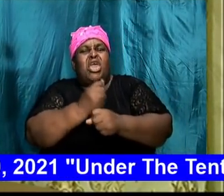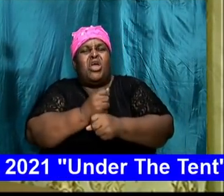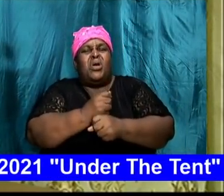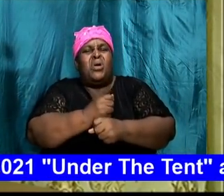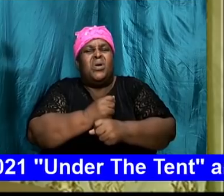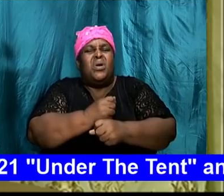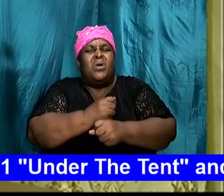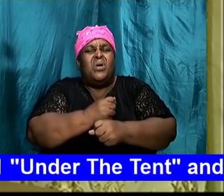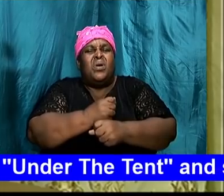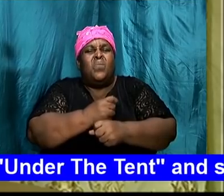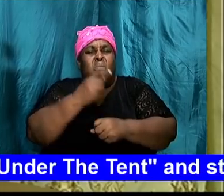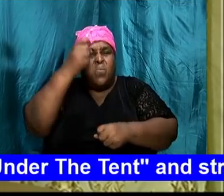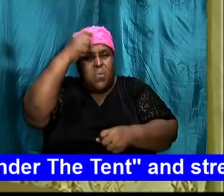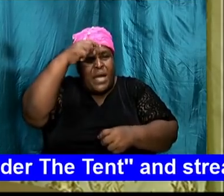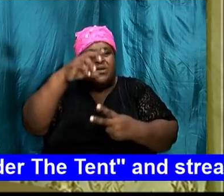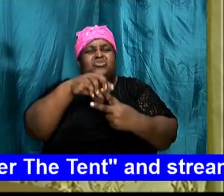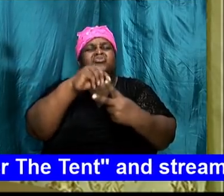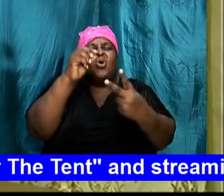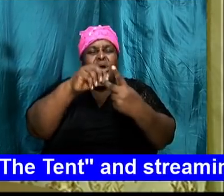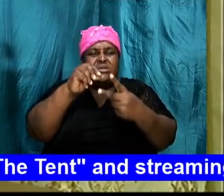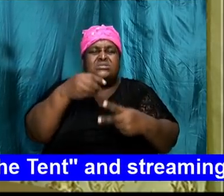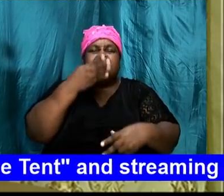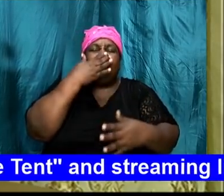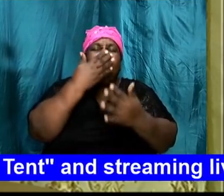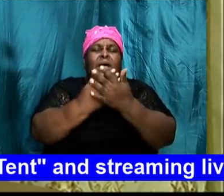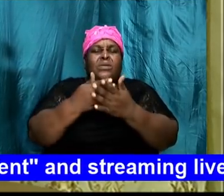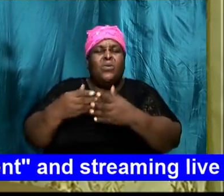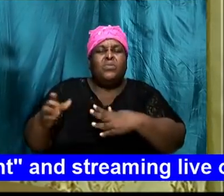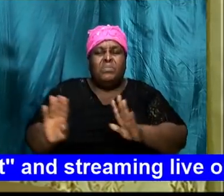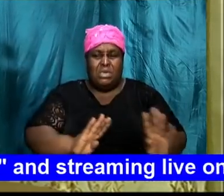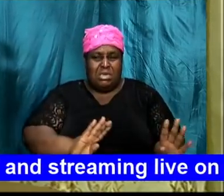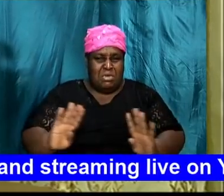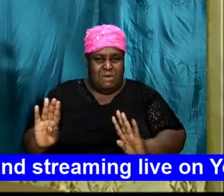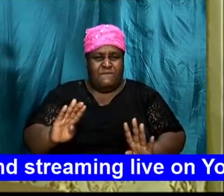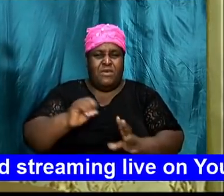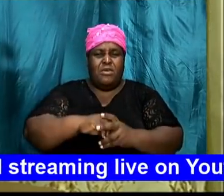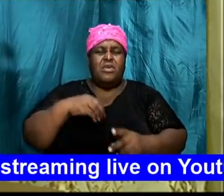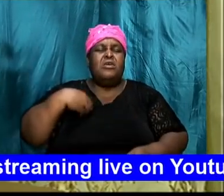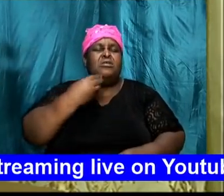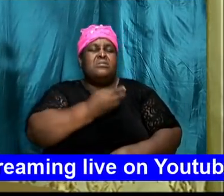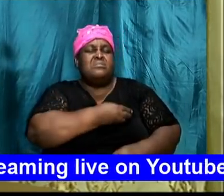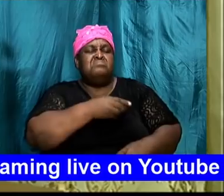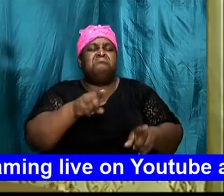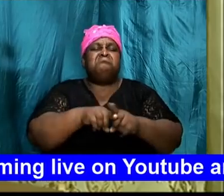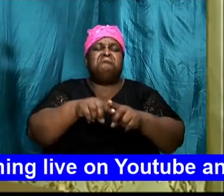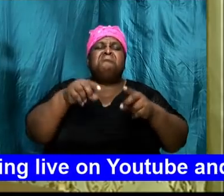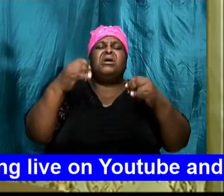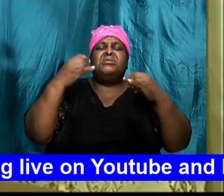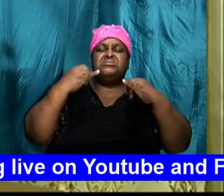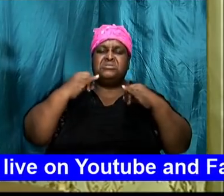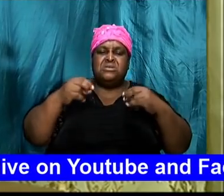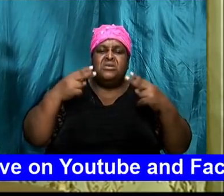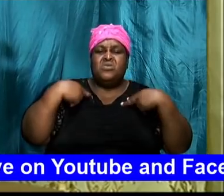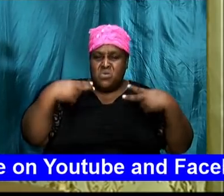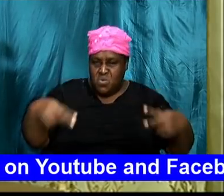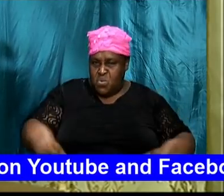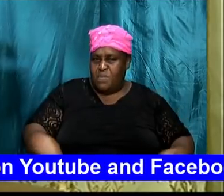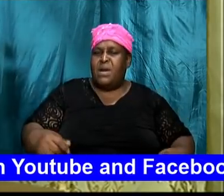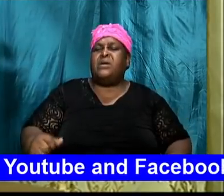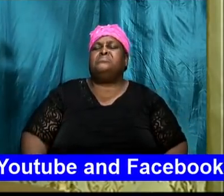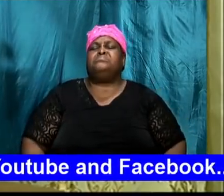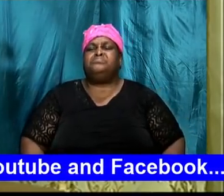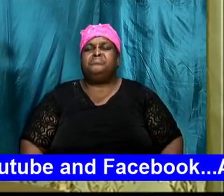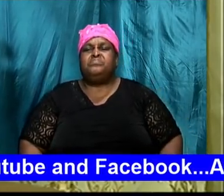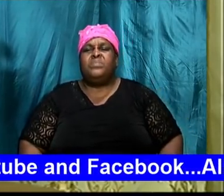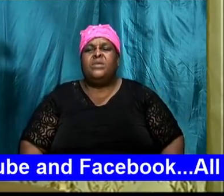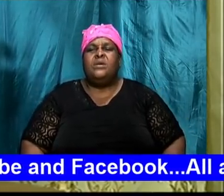choices and good habits in us as individuals. We also defined last